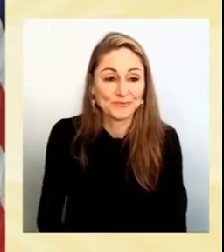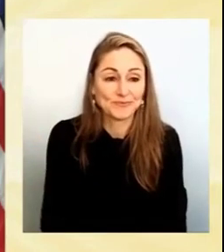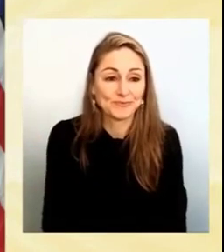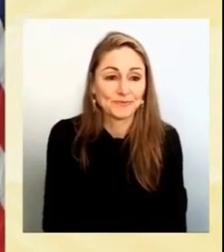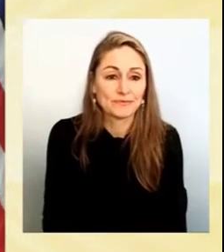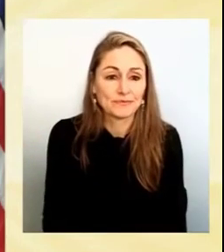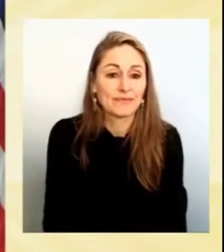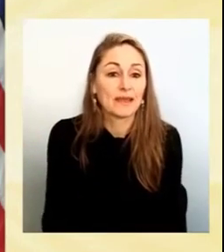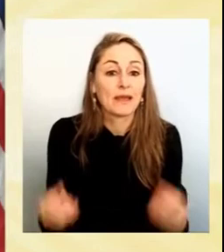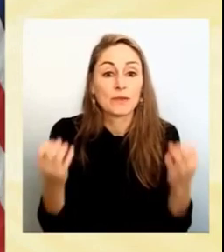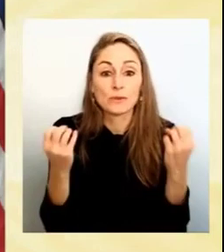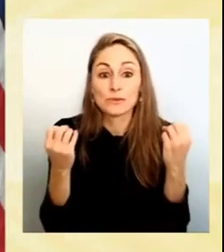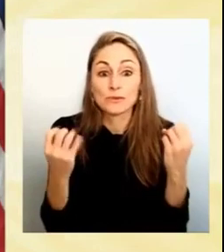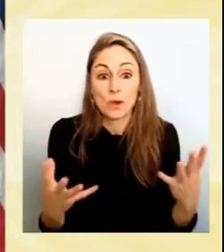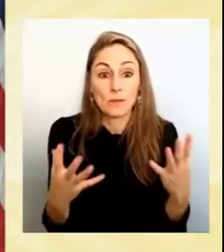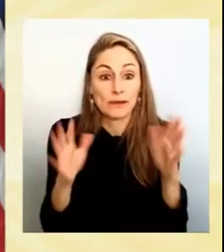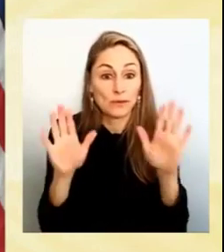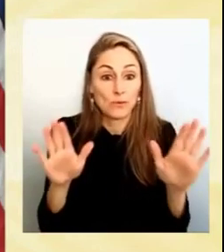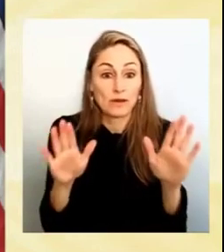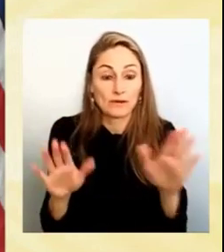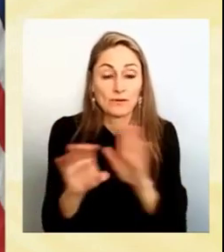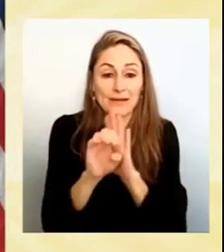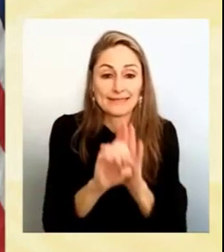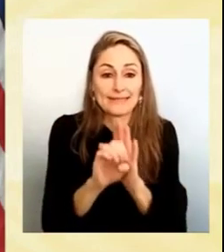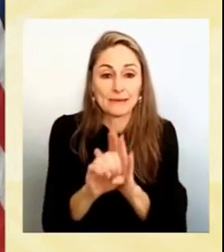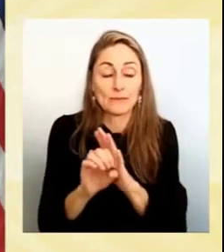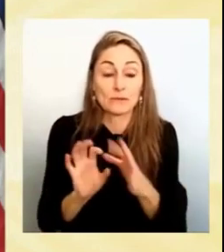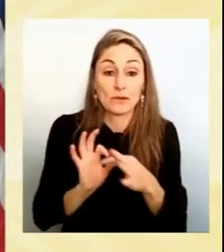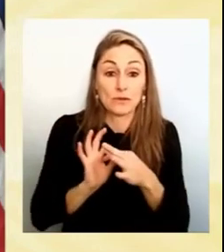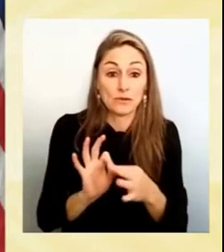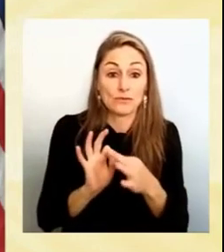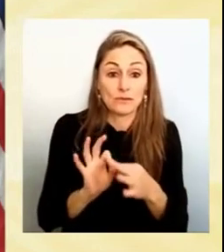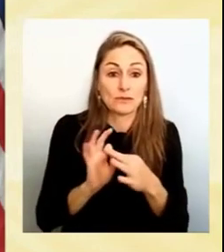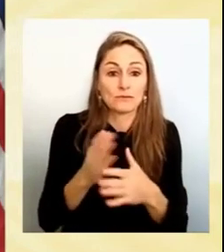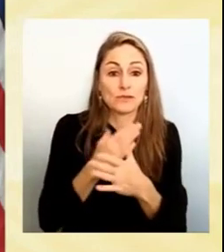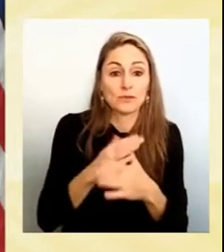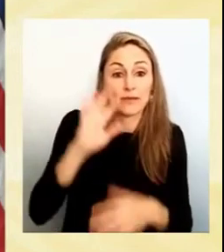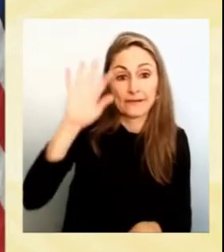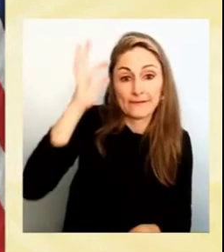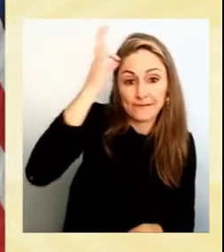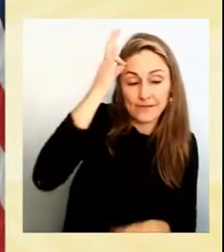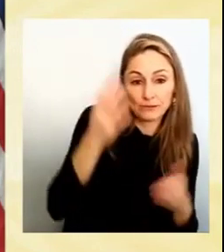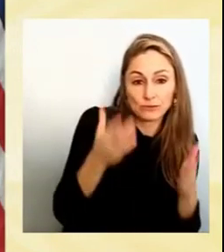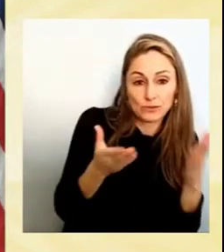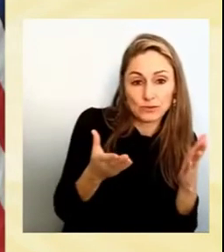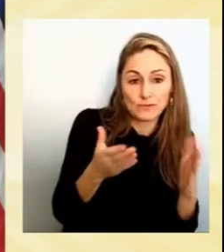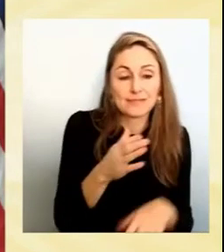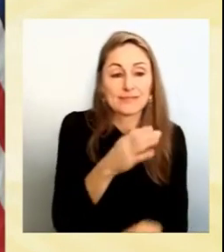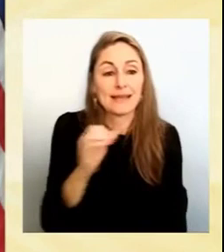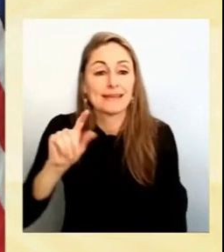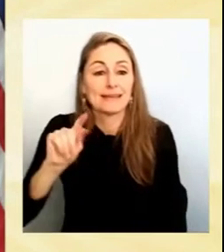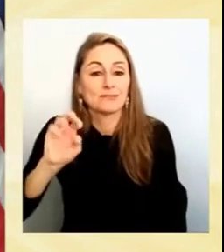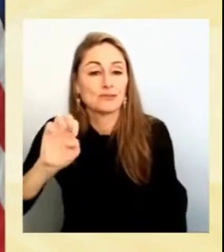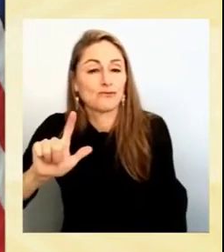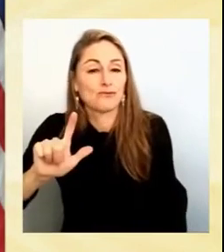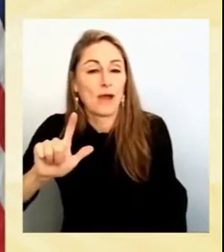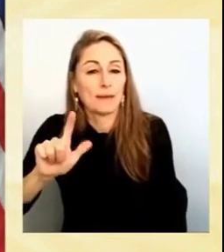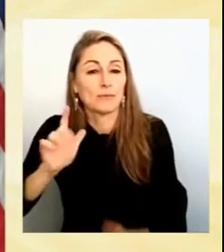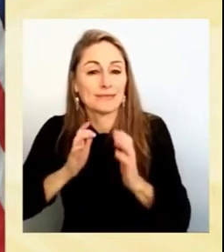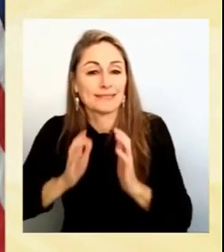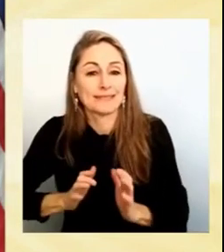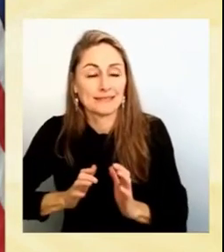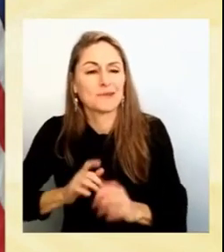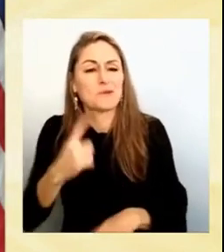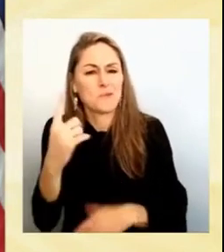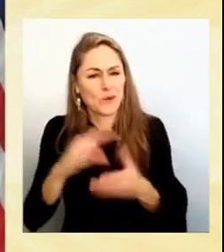wonderful examples of the relationship between federal service and tribal citizenship. One story I recently learned